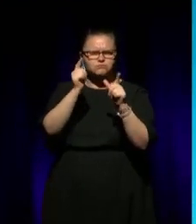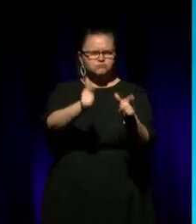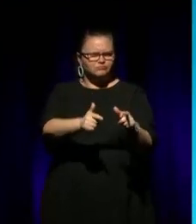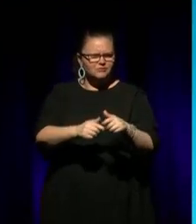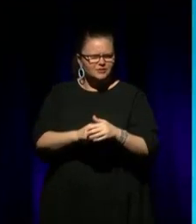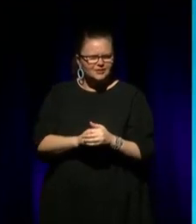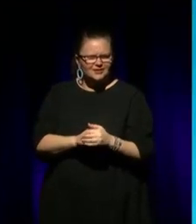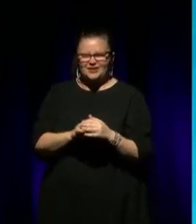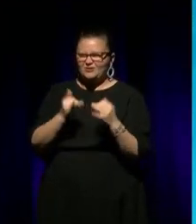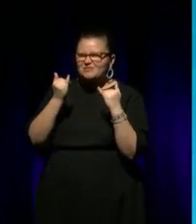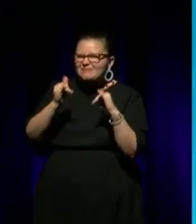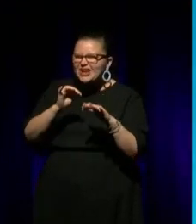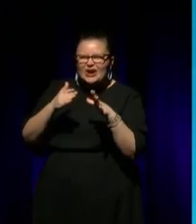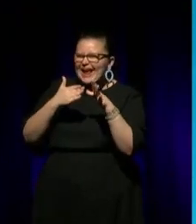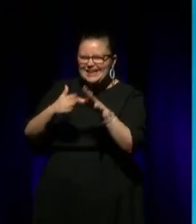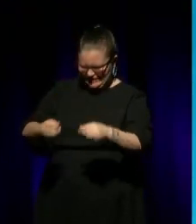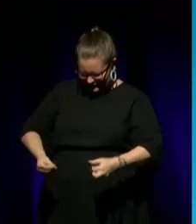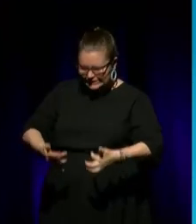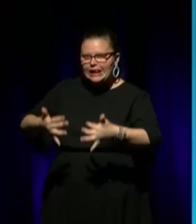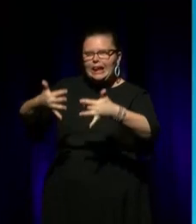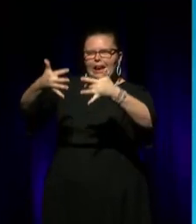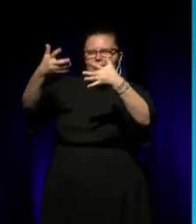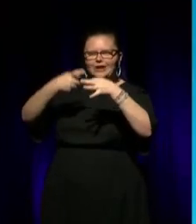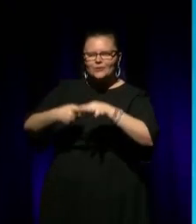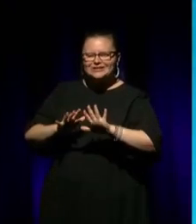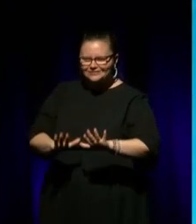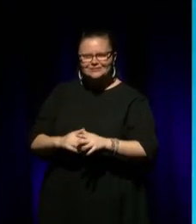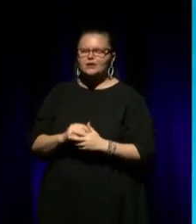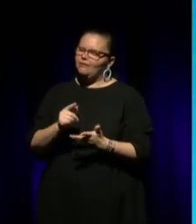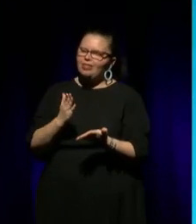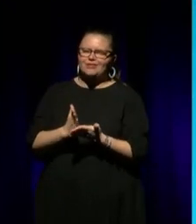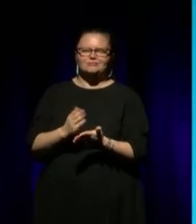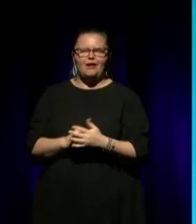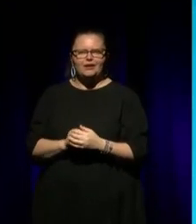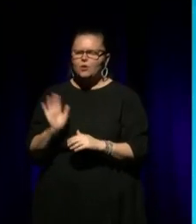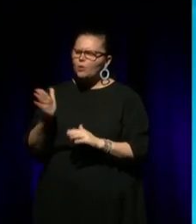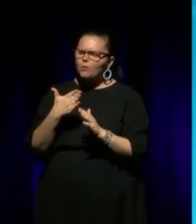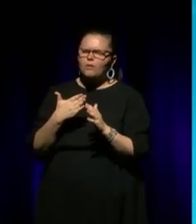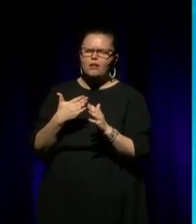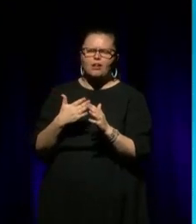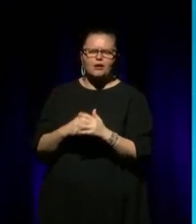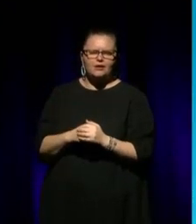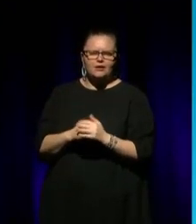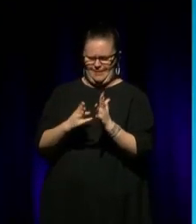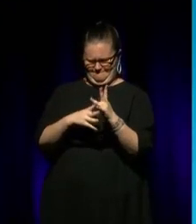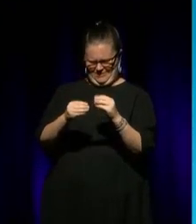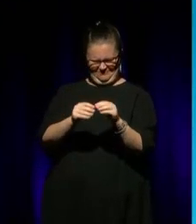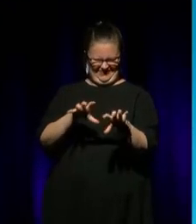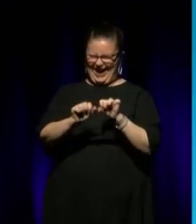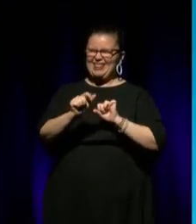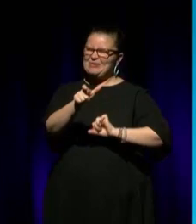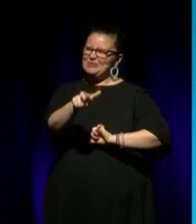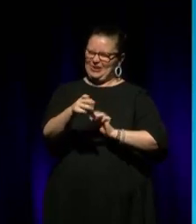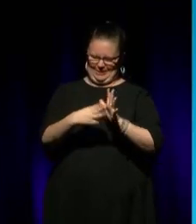bad, we're not even answering these 20 questions. No, no, I think you're right, I think all mob that, you know, look, I hate the word mob. Um,